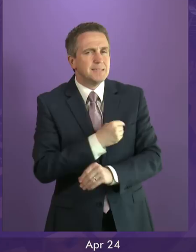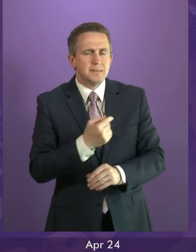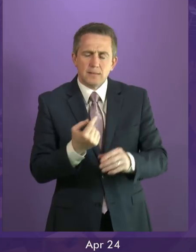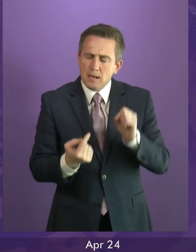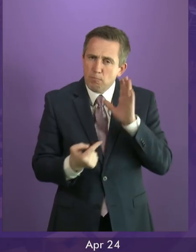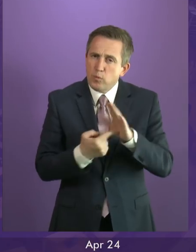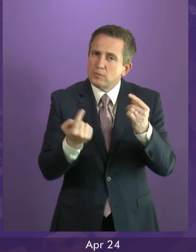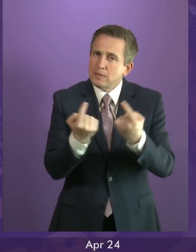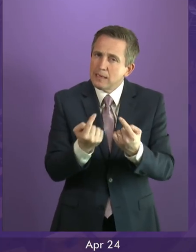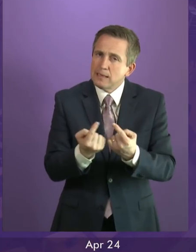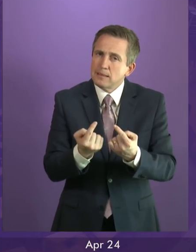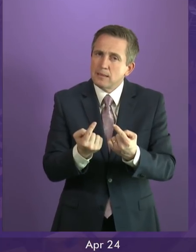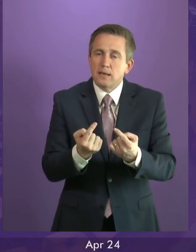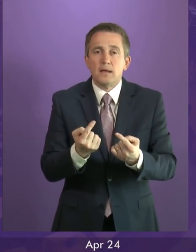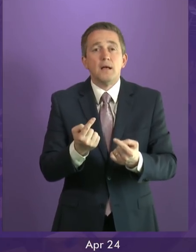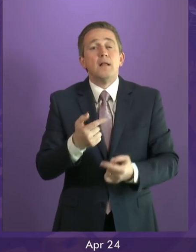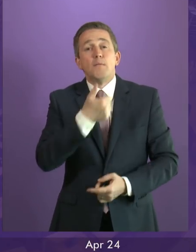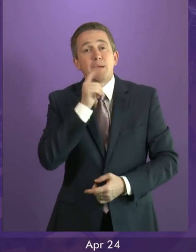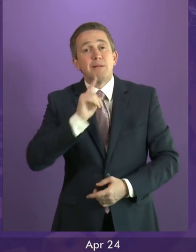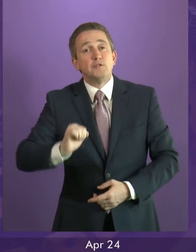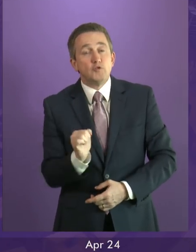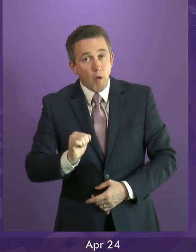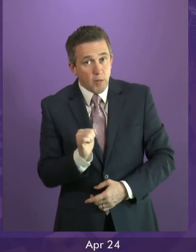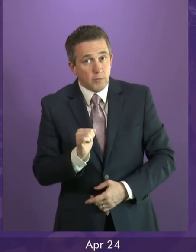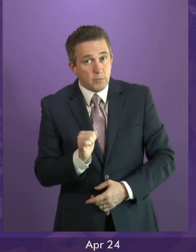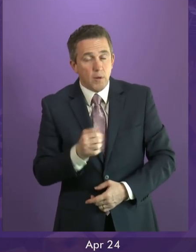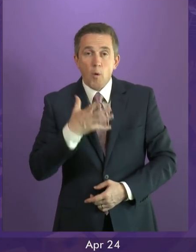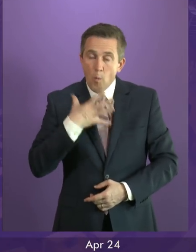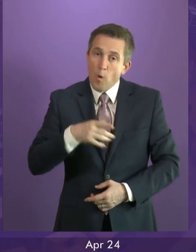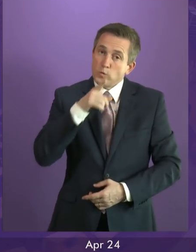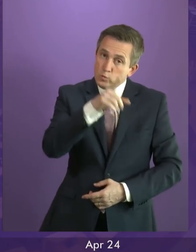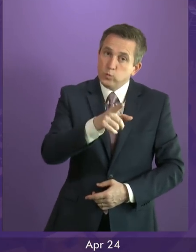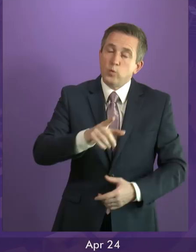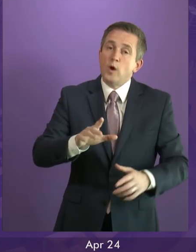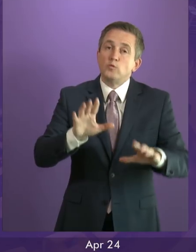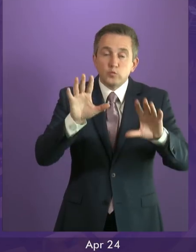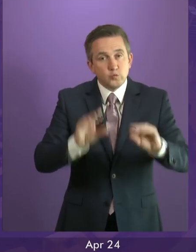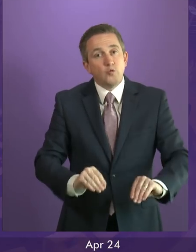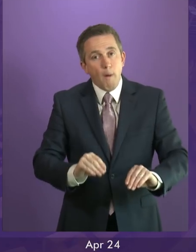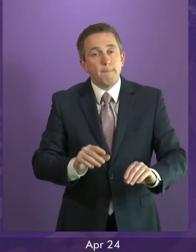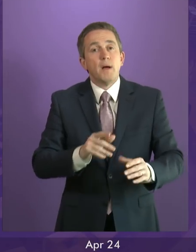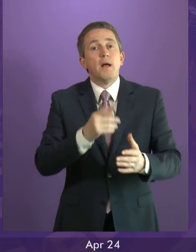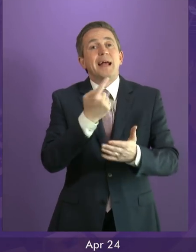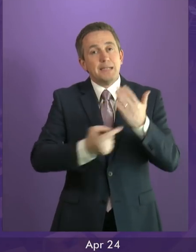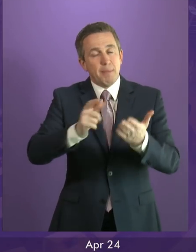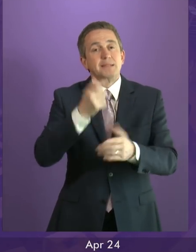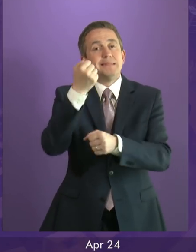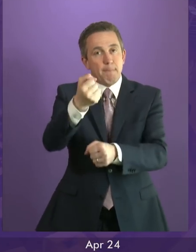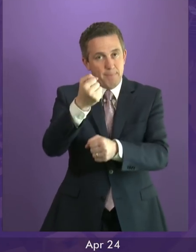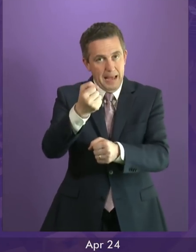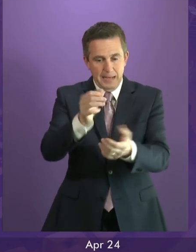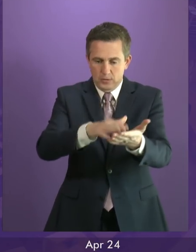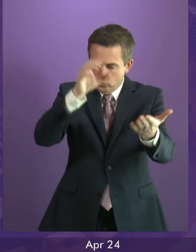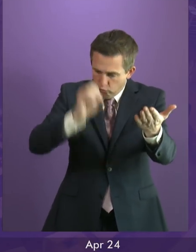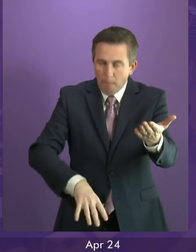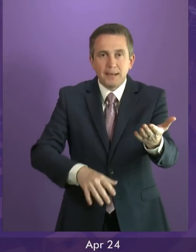people in Scotland want her to do, which is to make it stop and take our campaign for independence off the